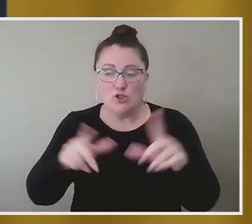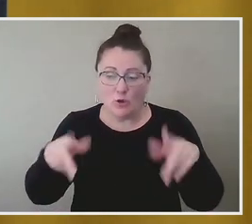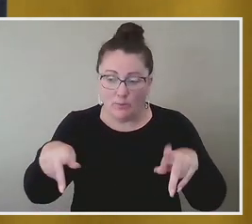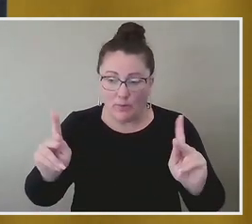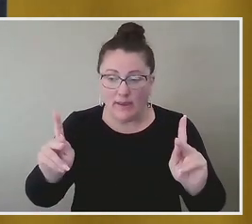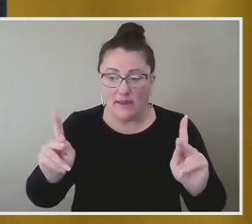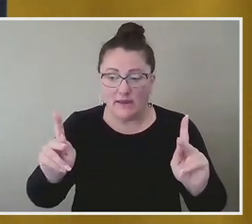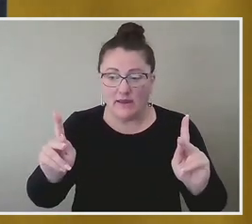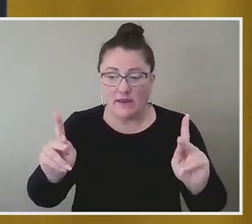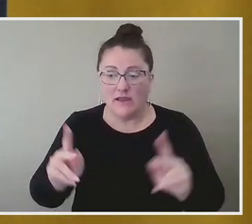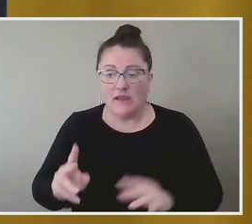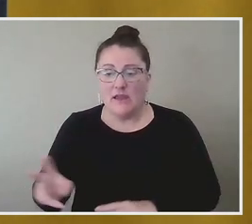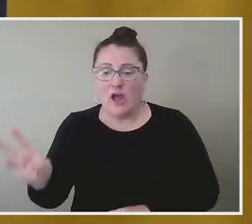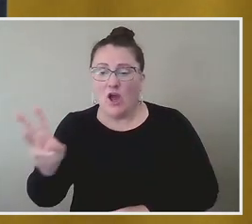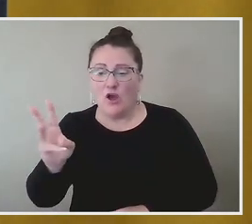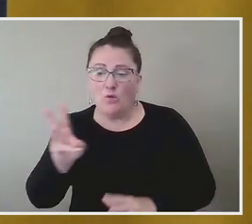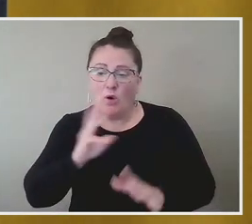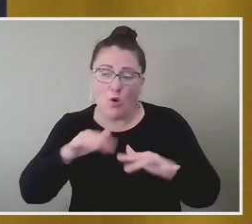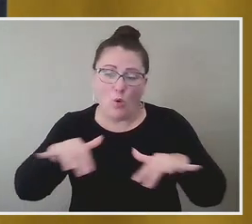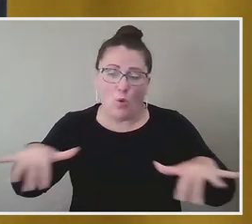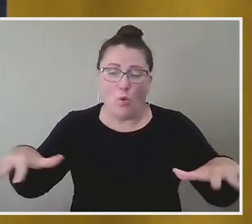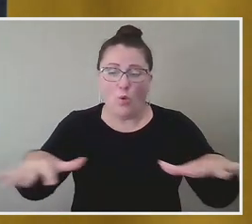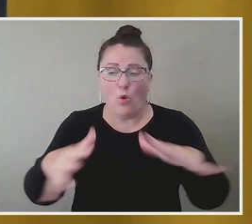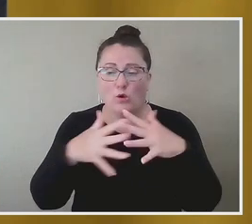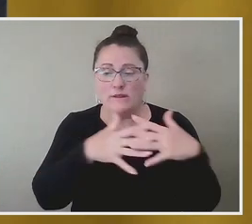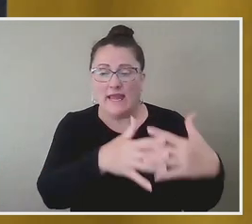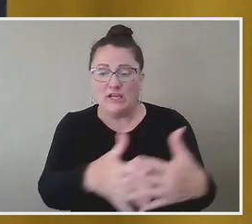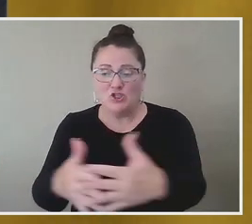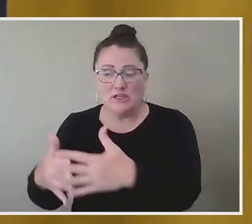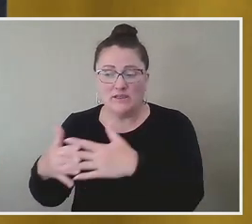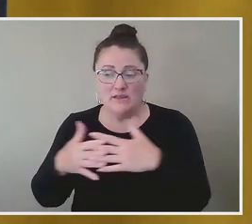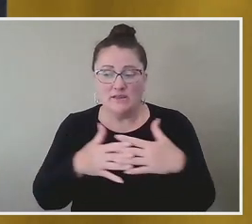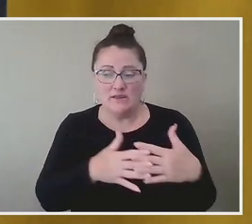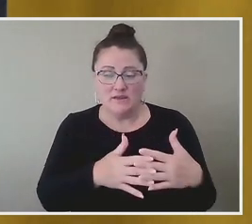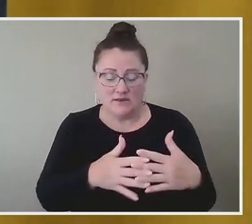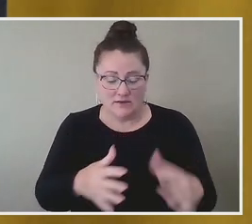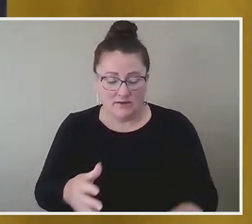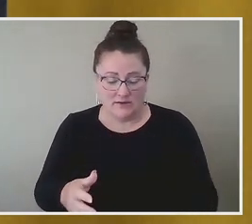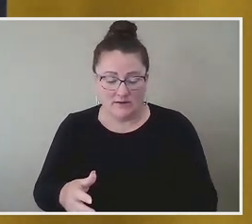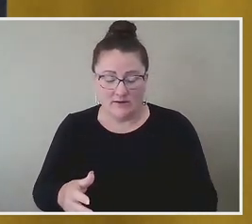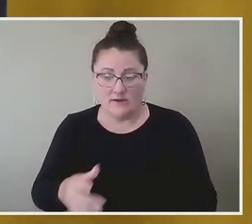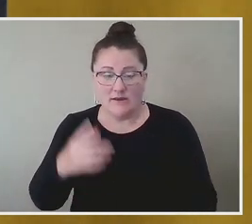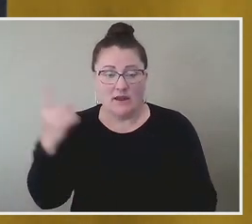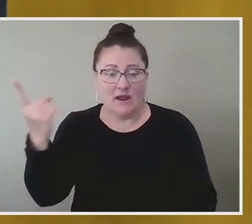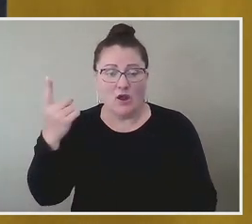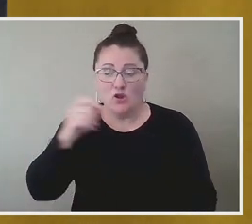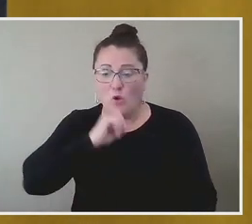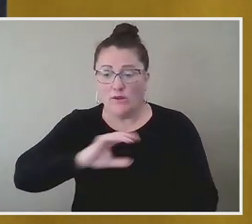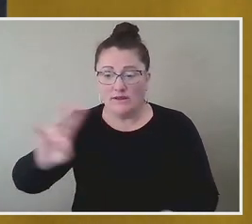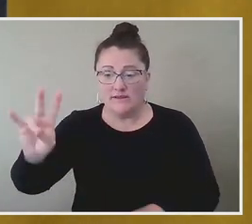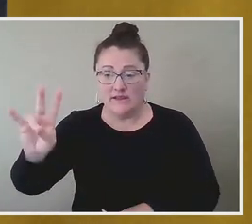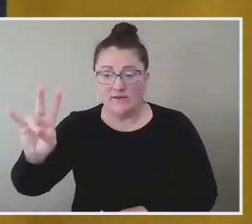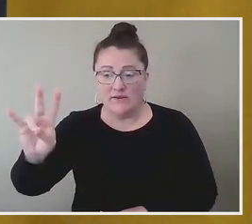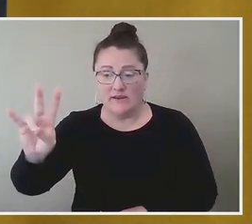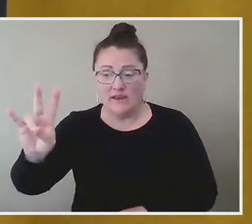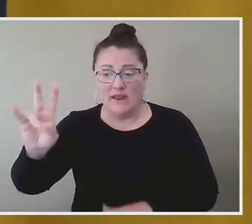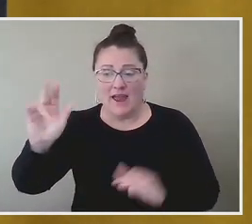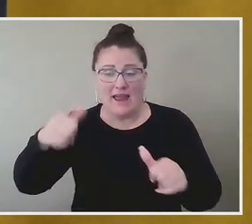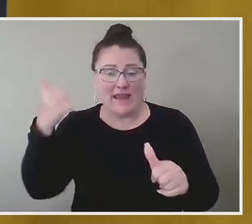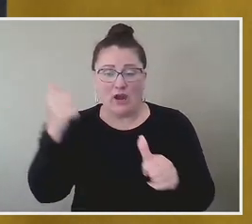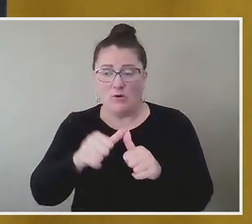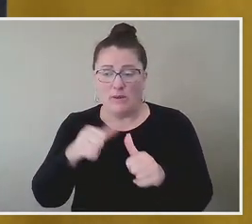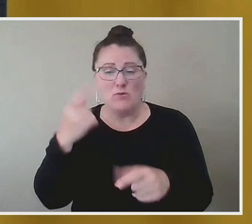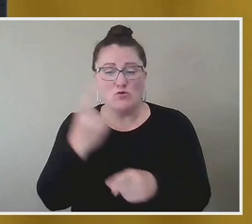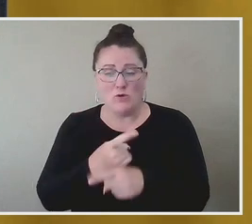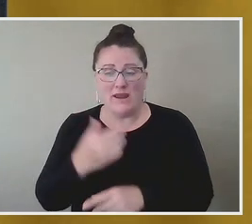or water a whole nation with just a tip. I was only seven, if I can remember it right, I know